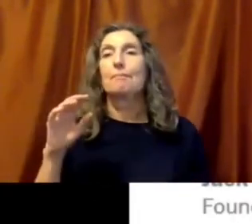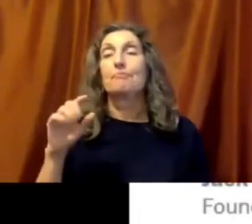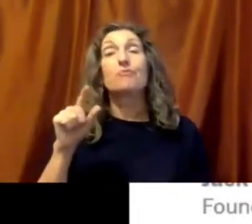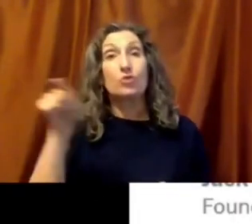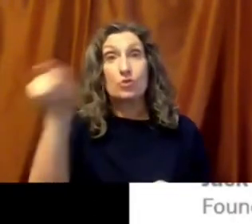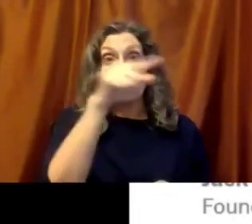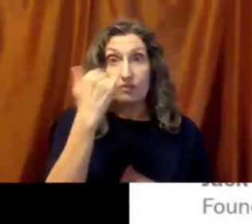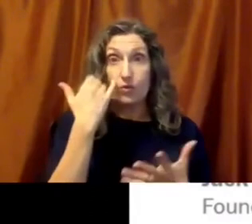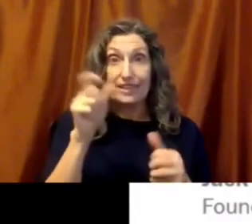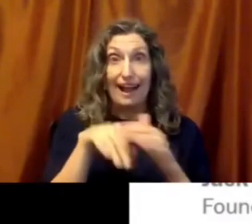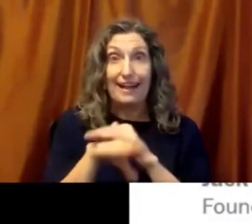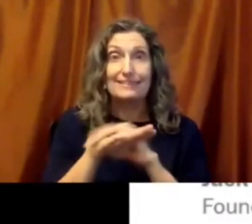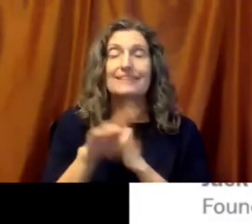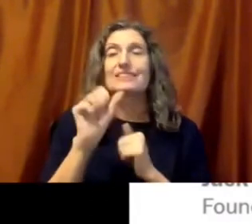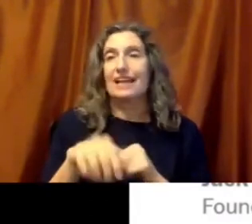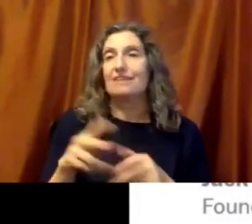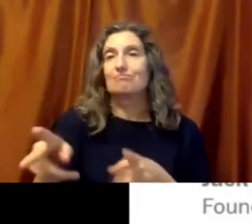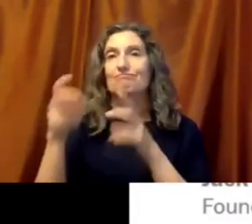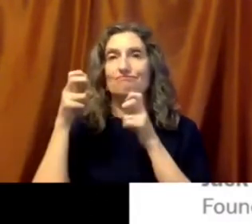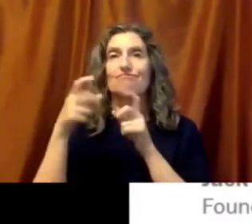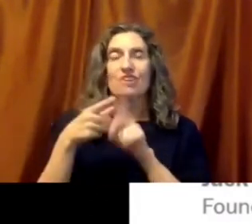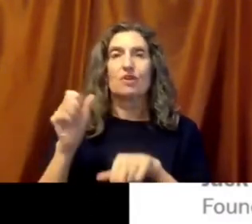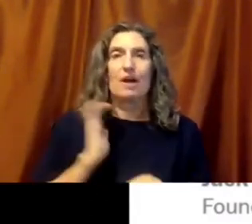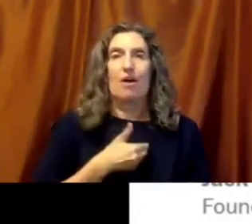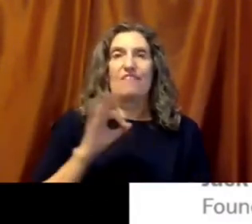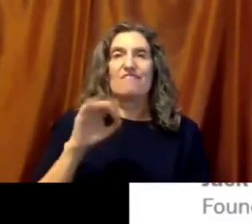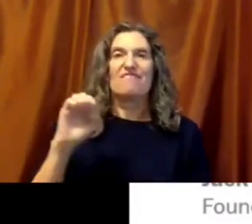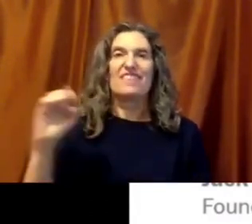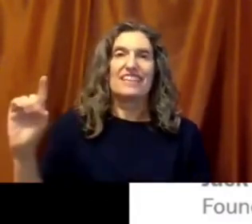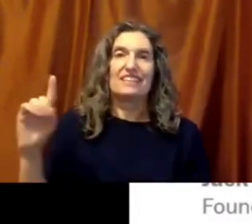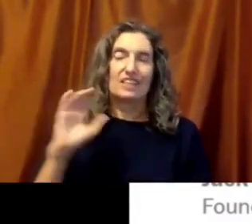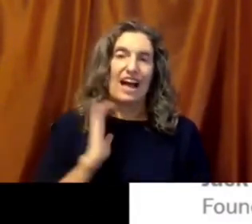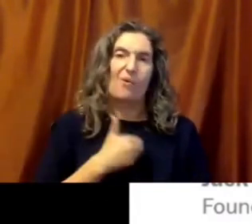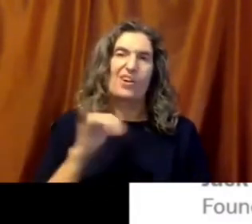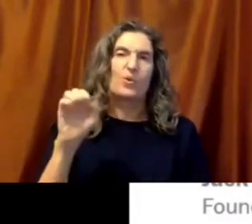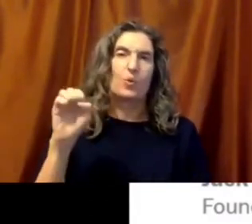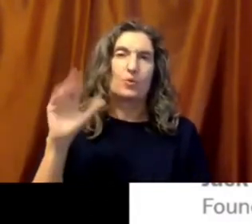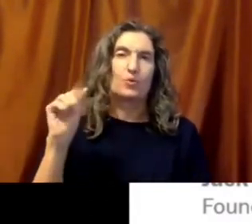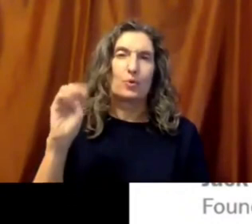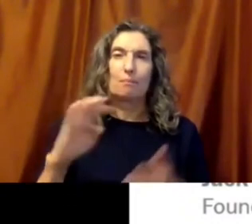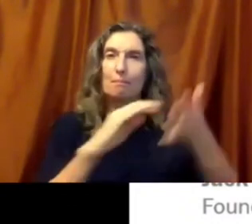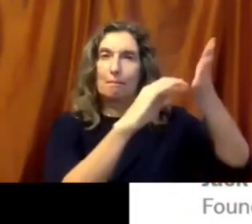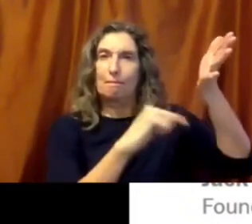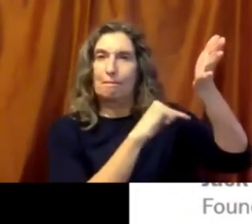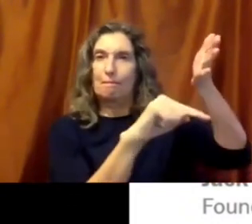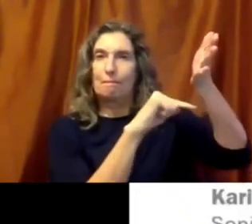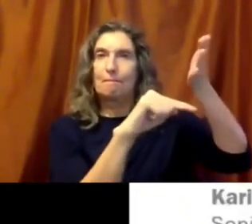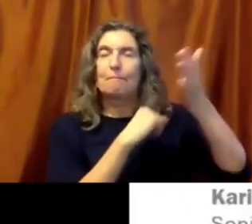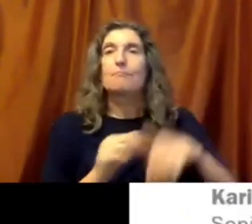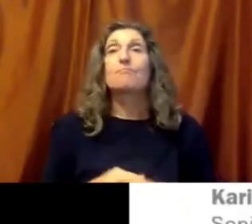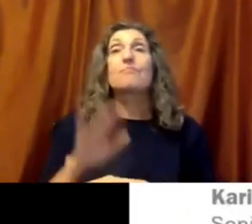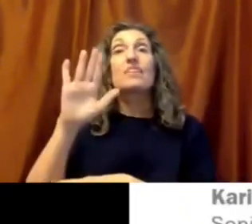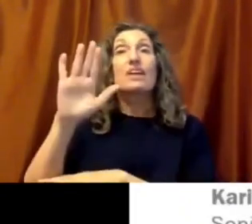so you can get that information on the feed, the YouTube feed. This afternoon, we will be